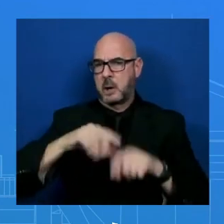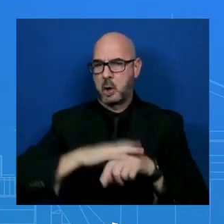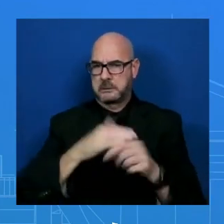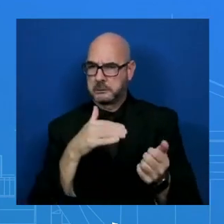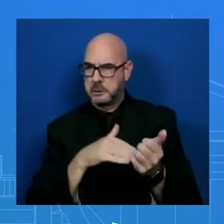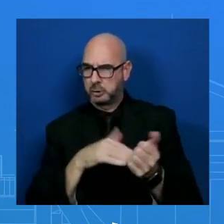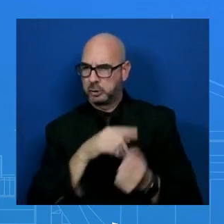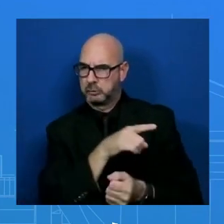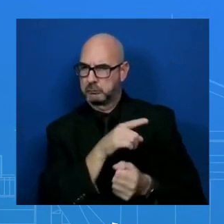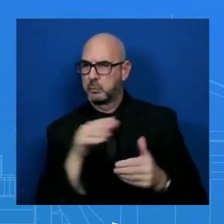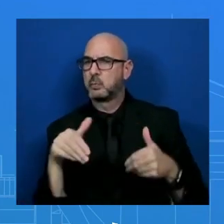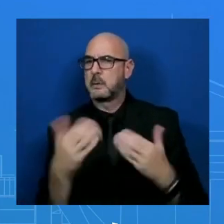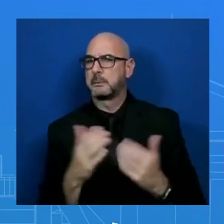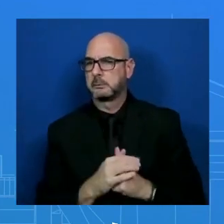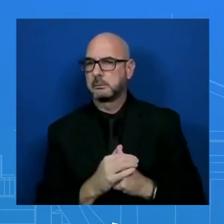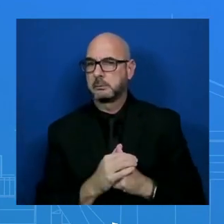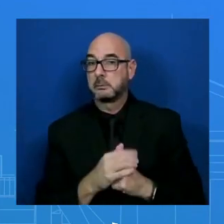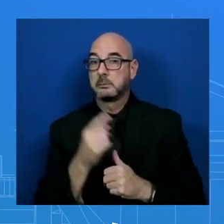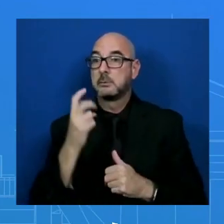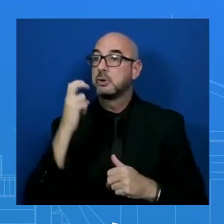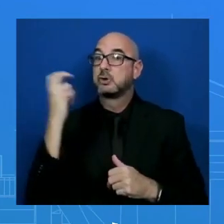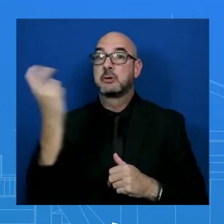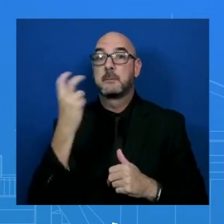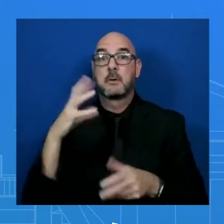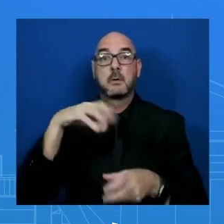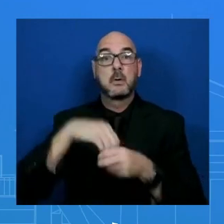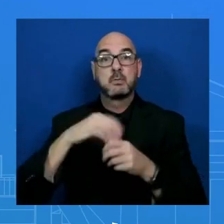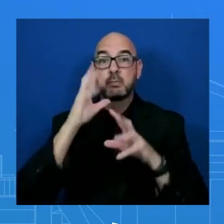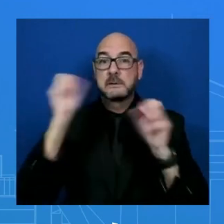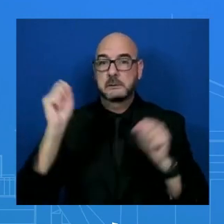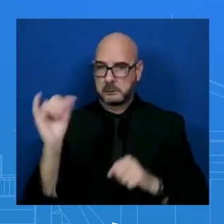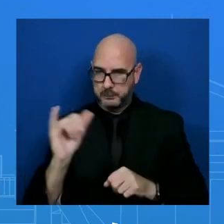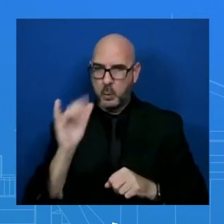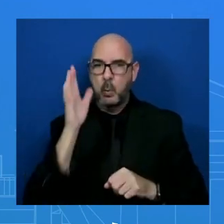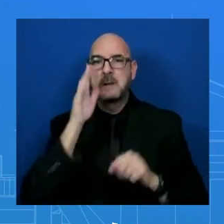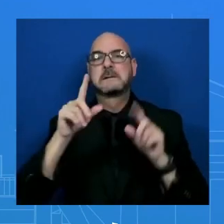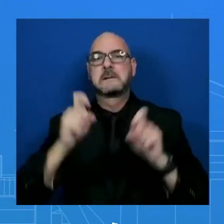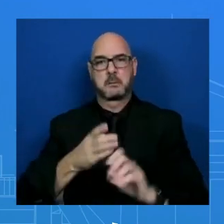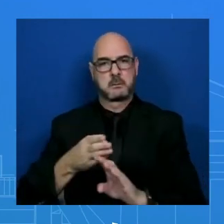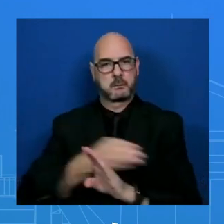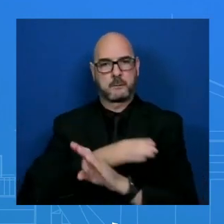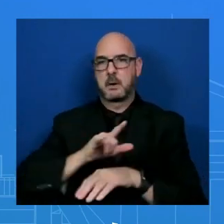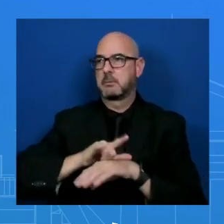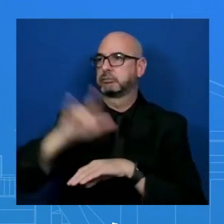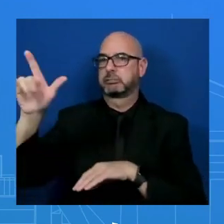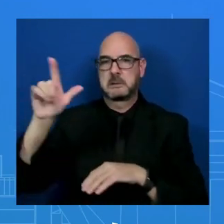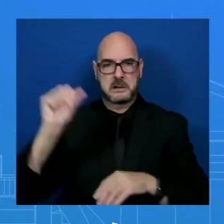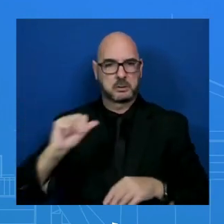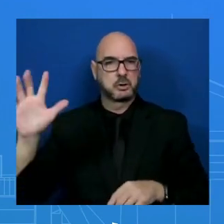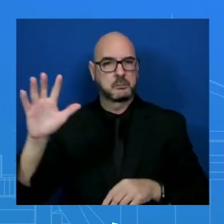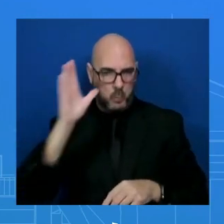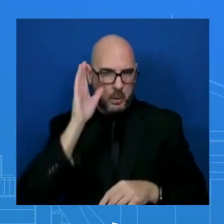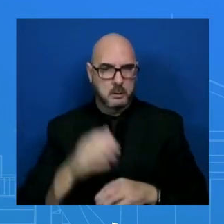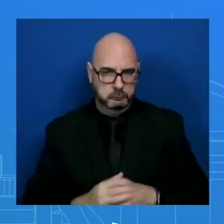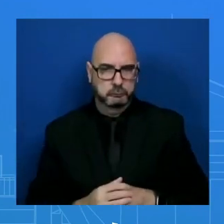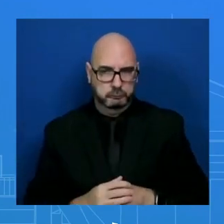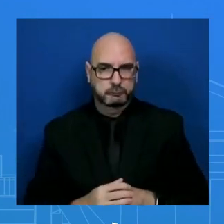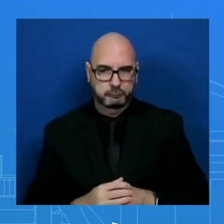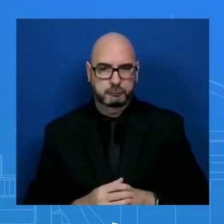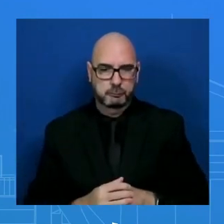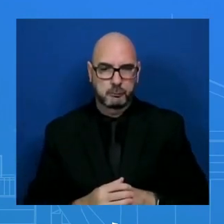all travelers, including the President – will test before traveling to India. So that is certainly something that the President will do.